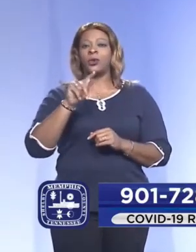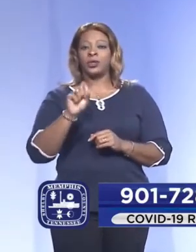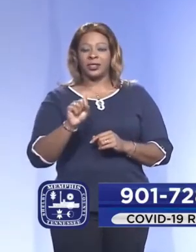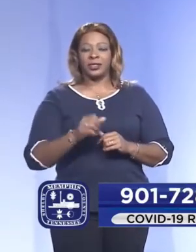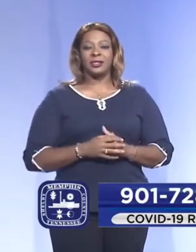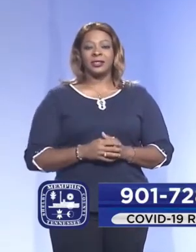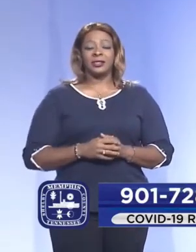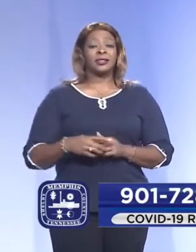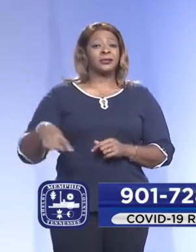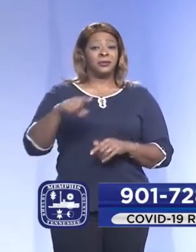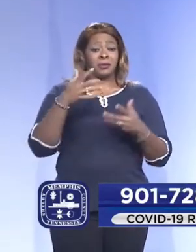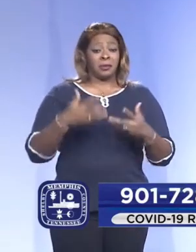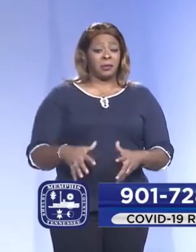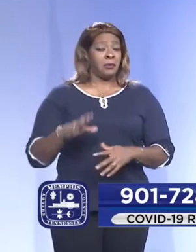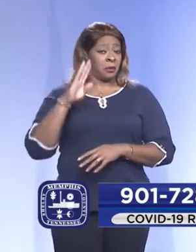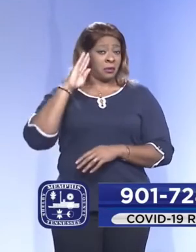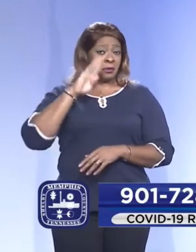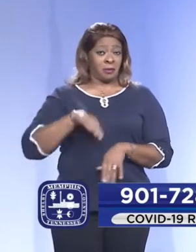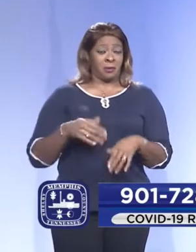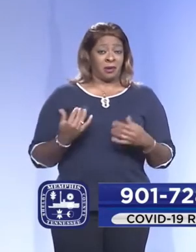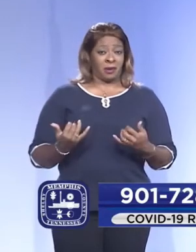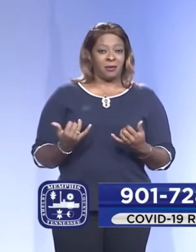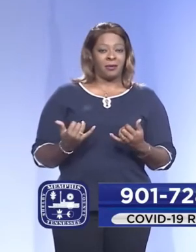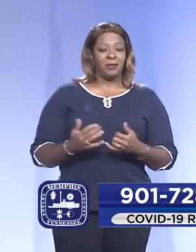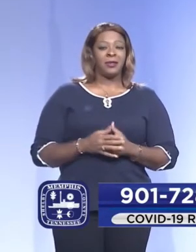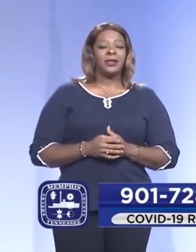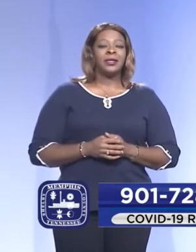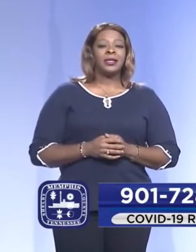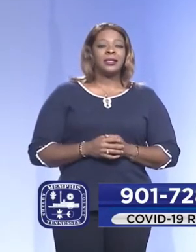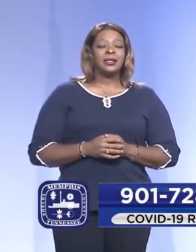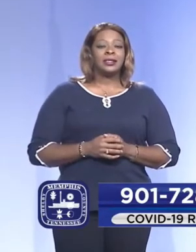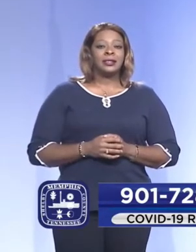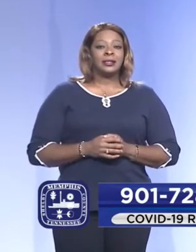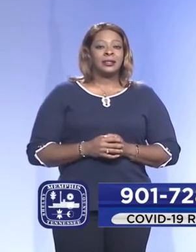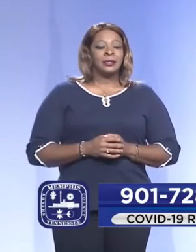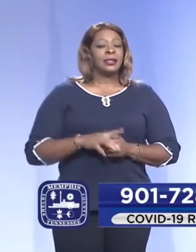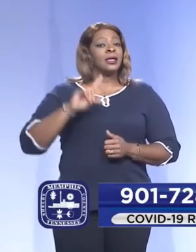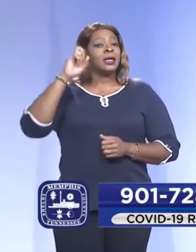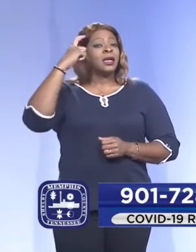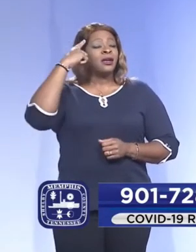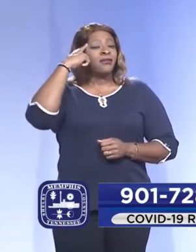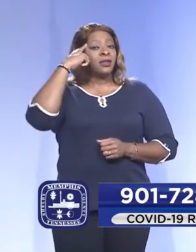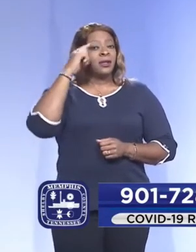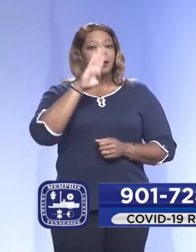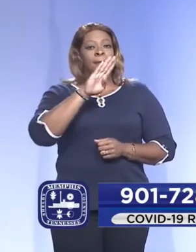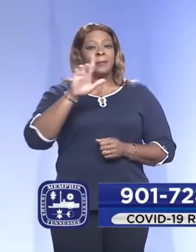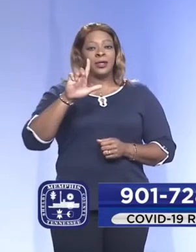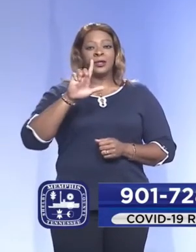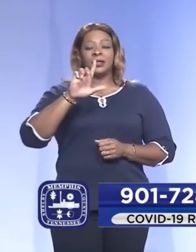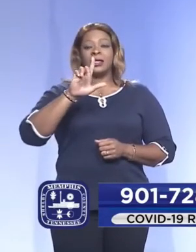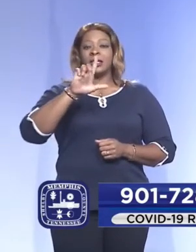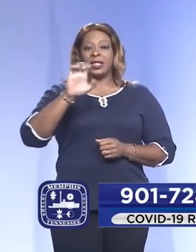As you are well aware that Governor Bill Lee